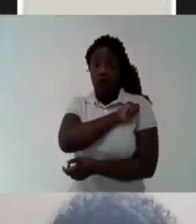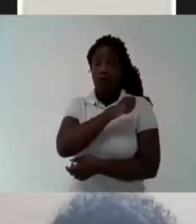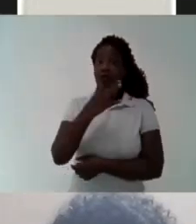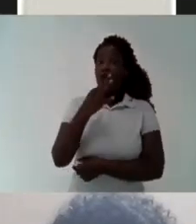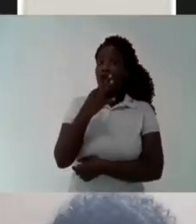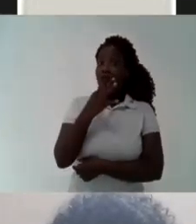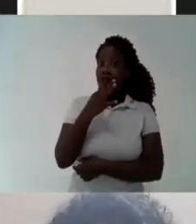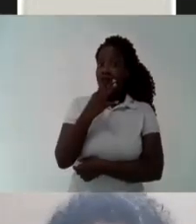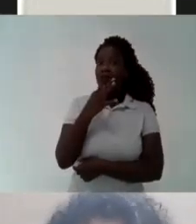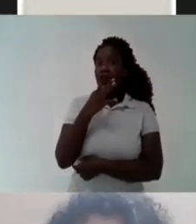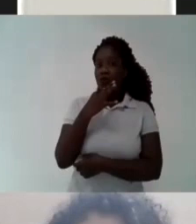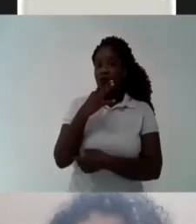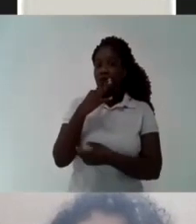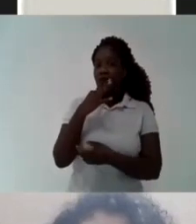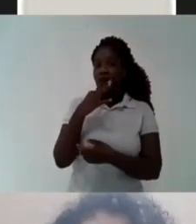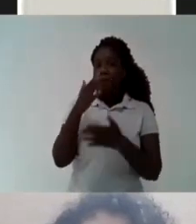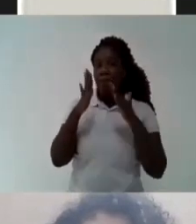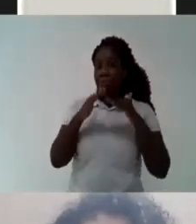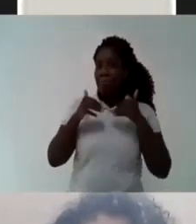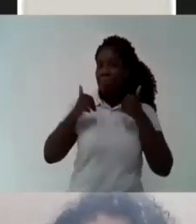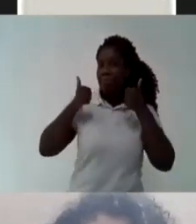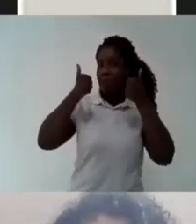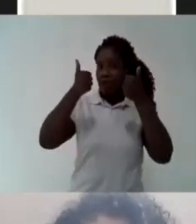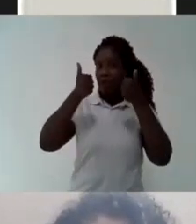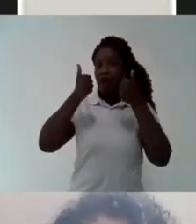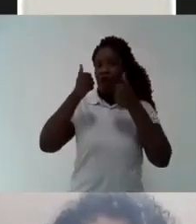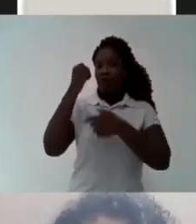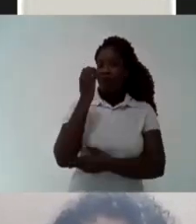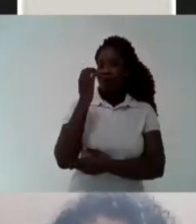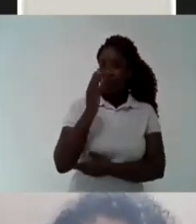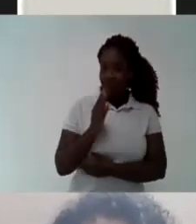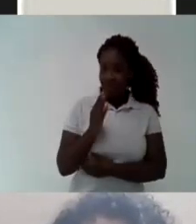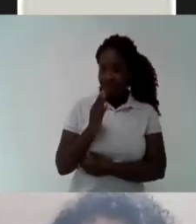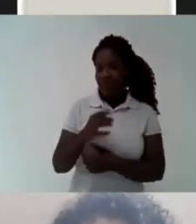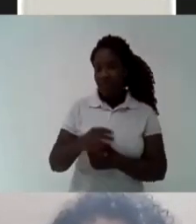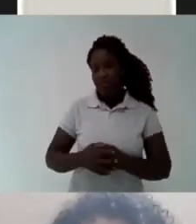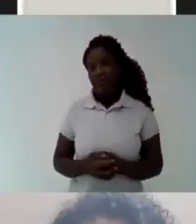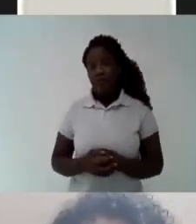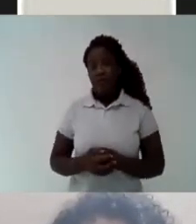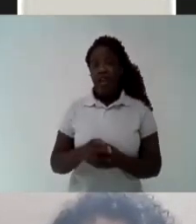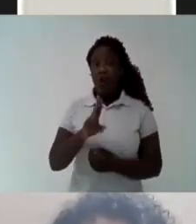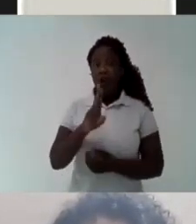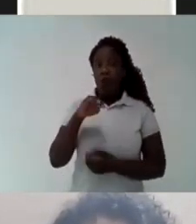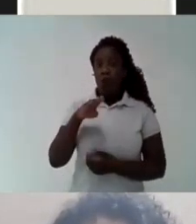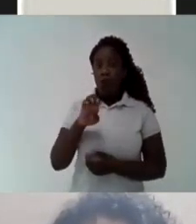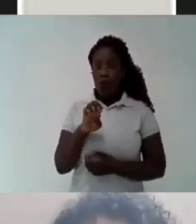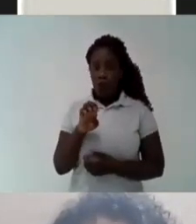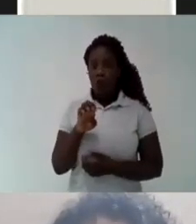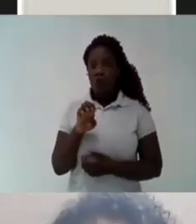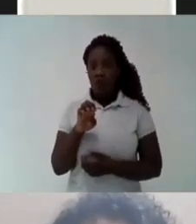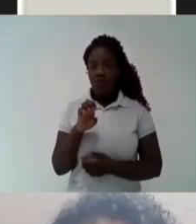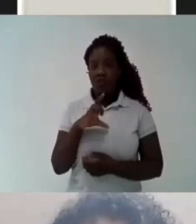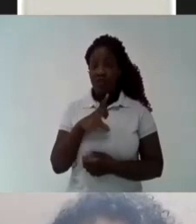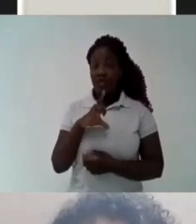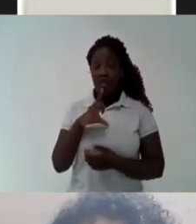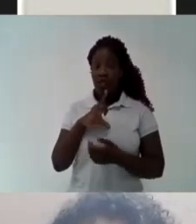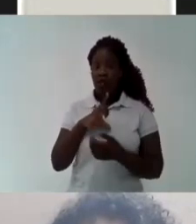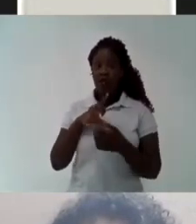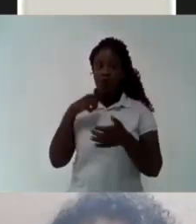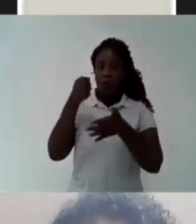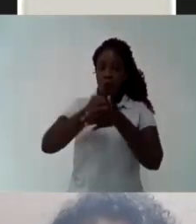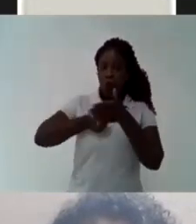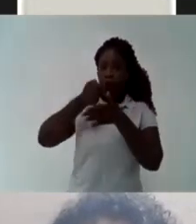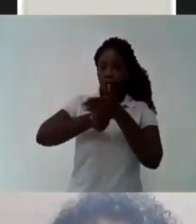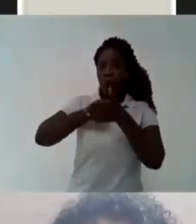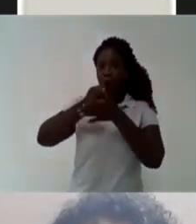articulate with different entities From student movements in Europe,